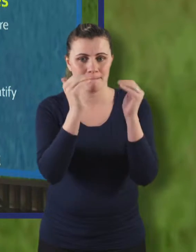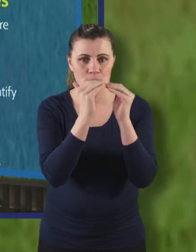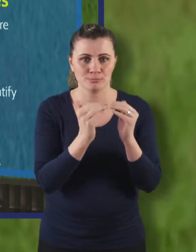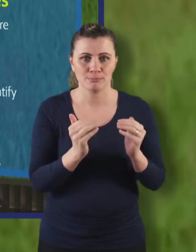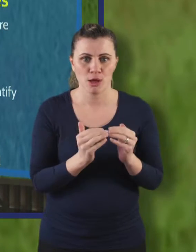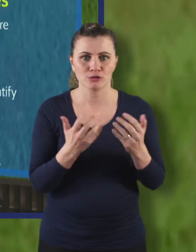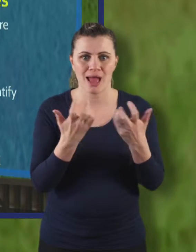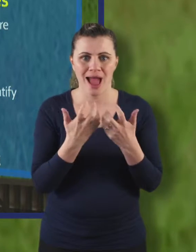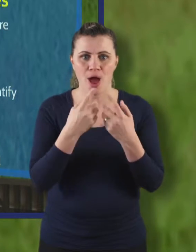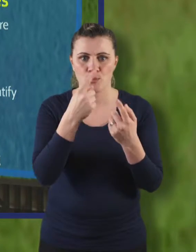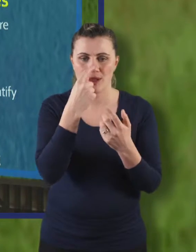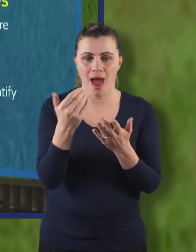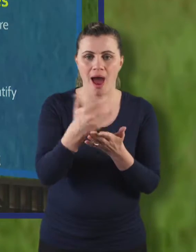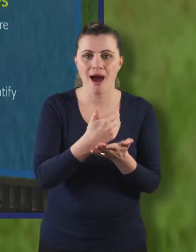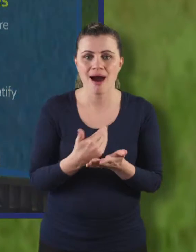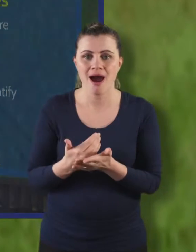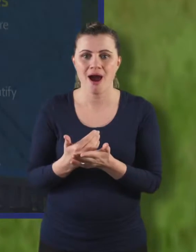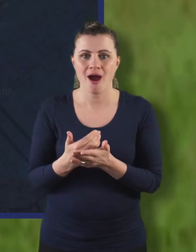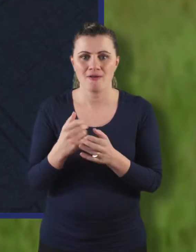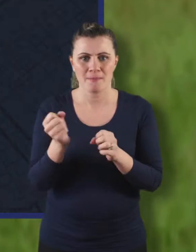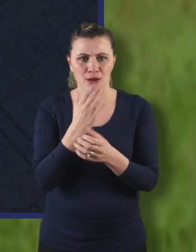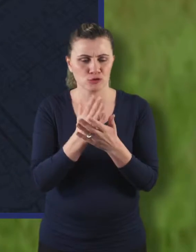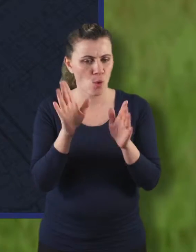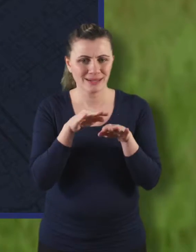collection to keep everything consistent right the way across.